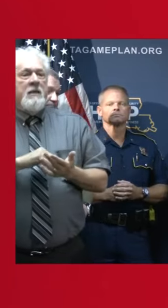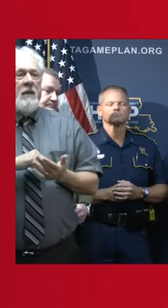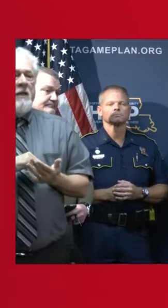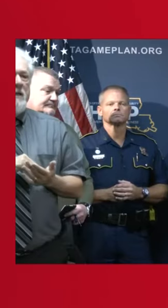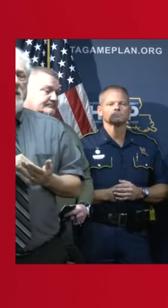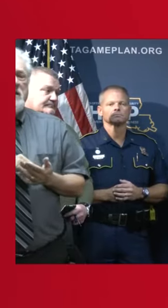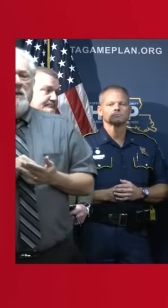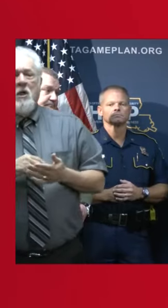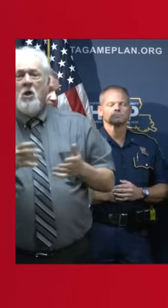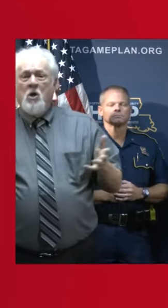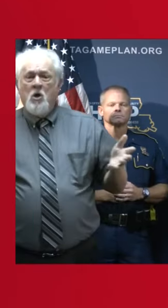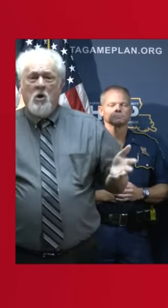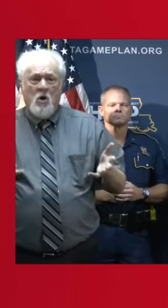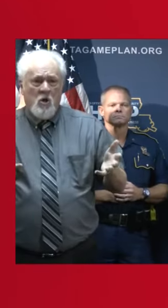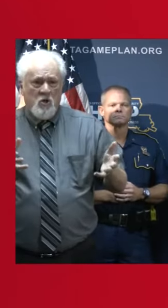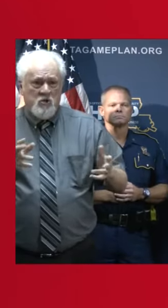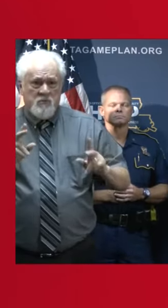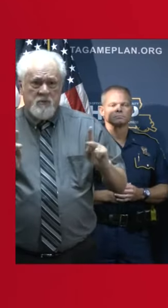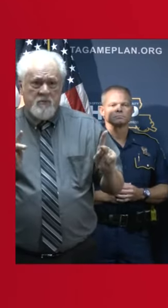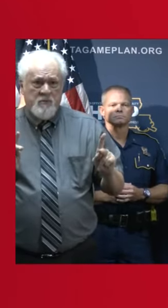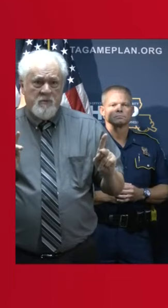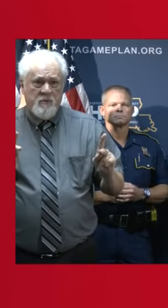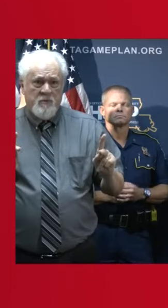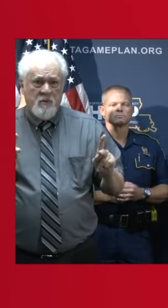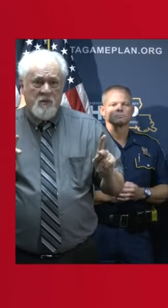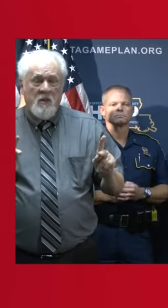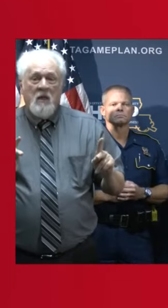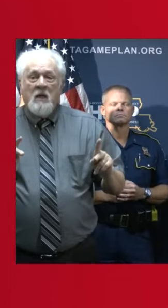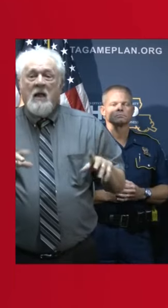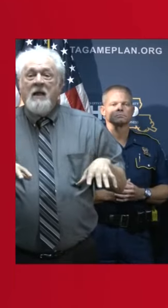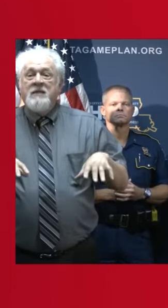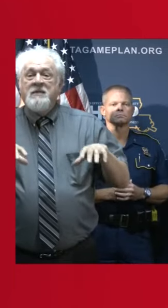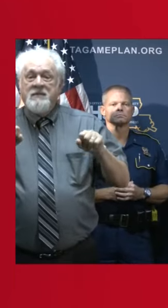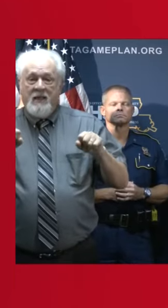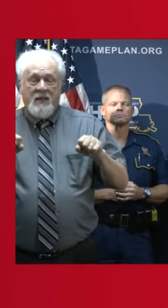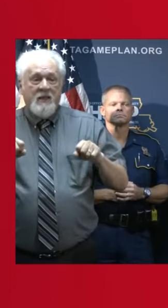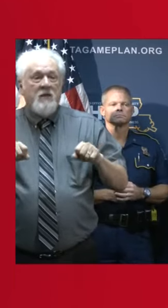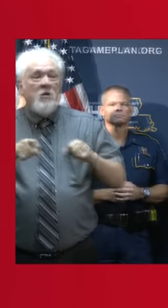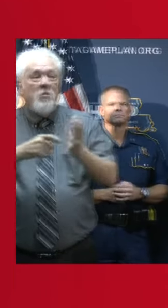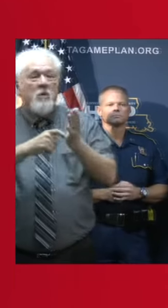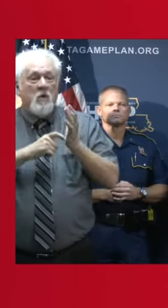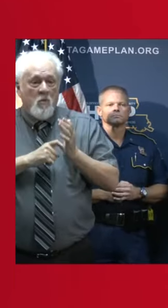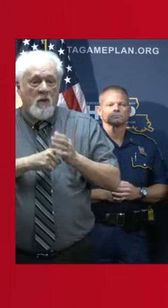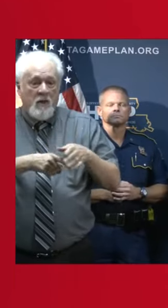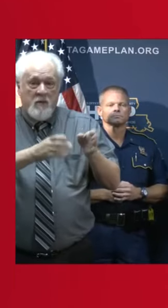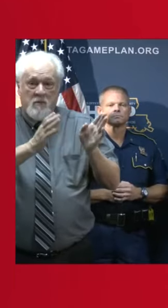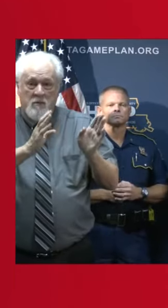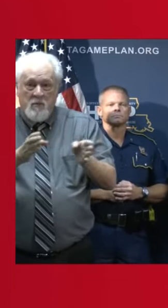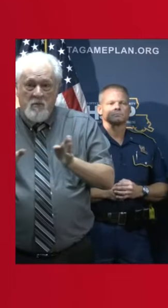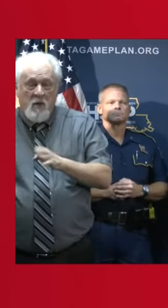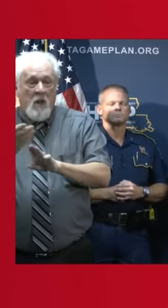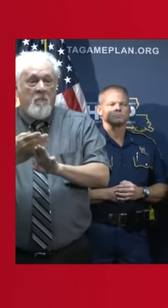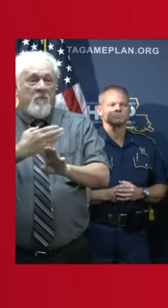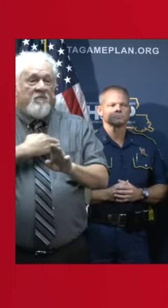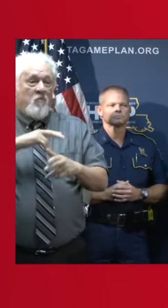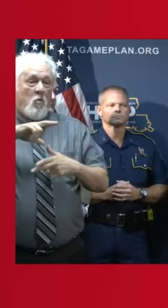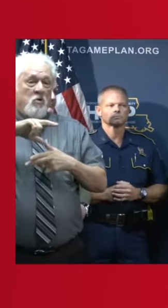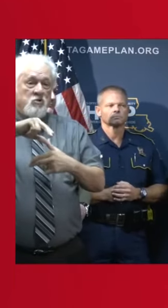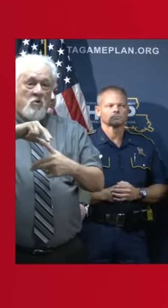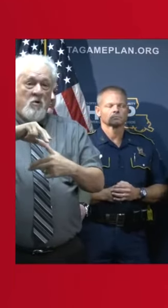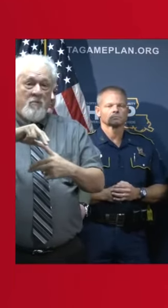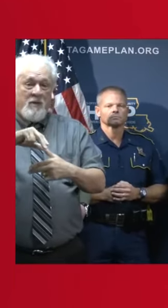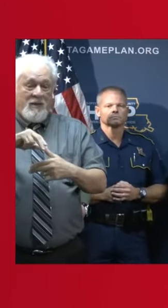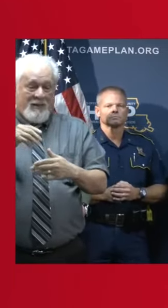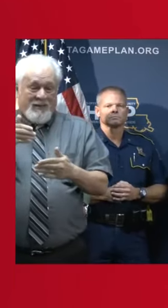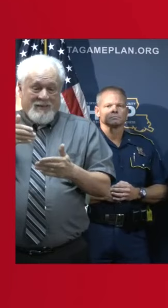I would urge residents to take the necessary steps of preparing for the storm to come. It is on our